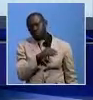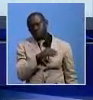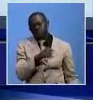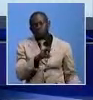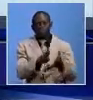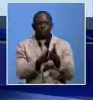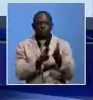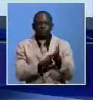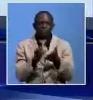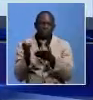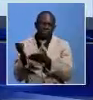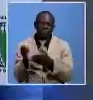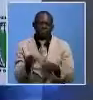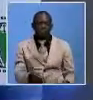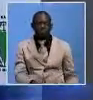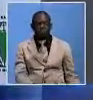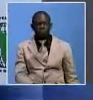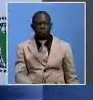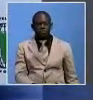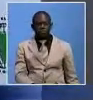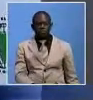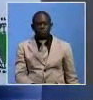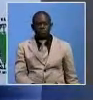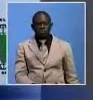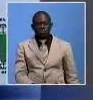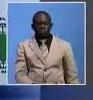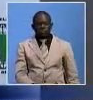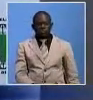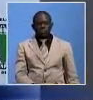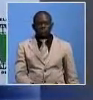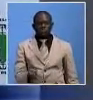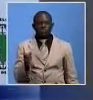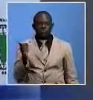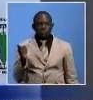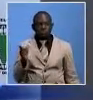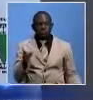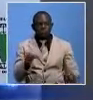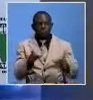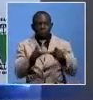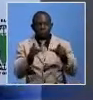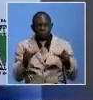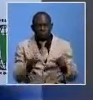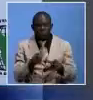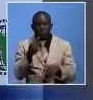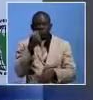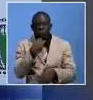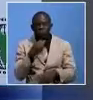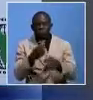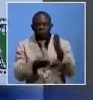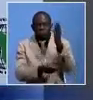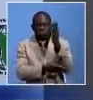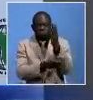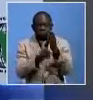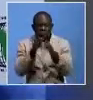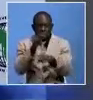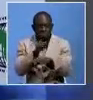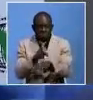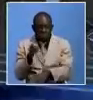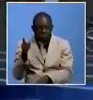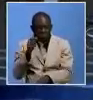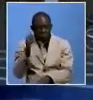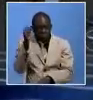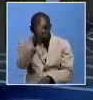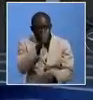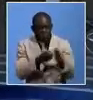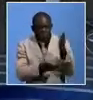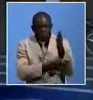report by Wilson Melinda. The Lektanganika Development Project, which is supported by the African Development Bank through a loan of